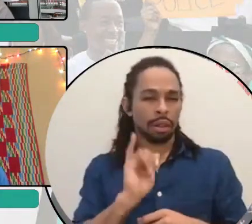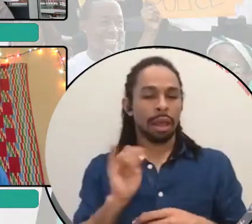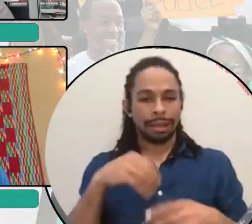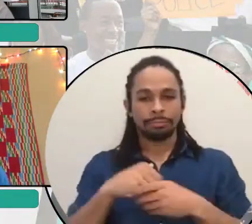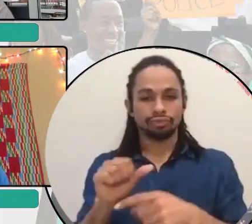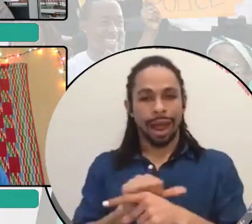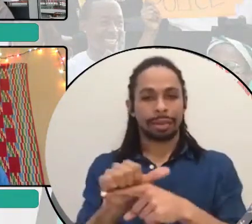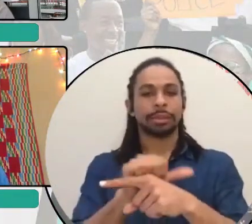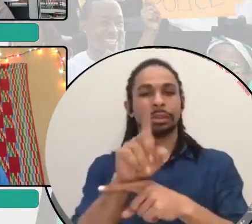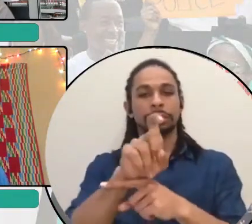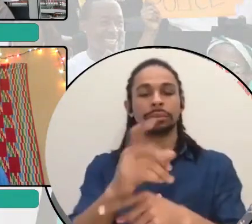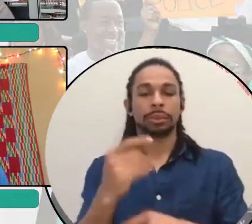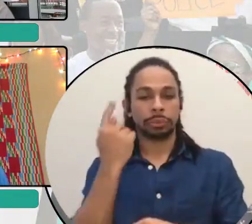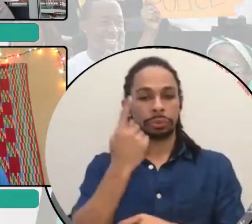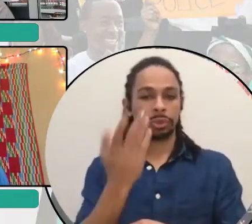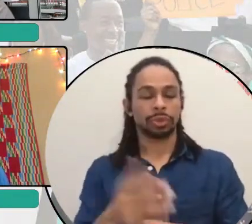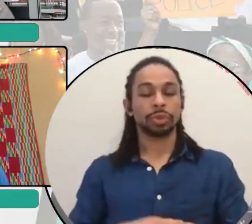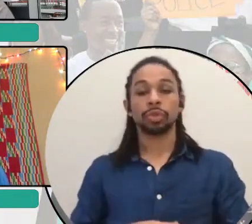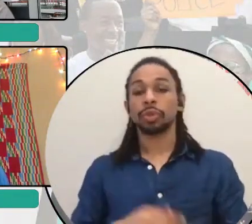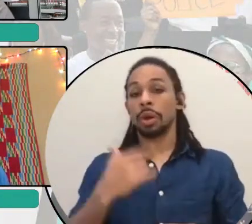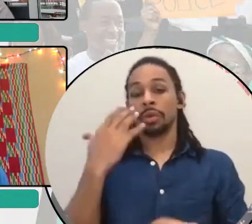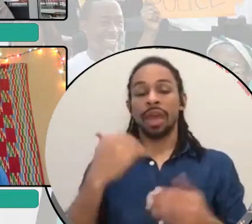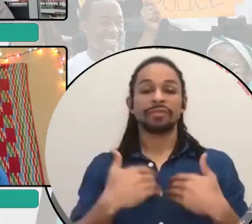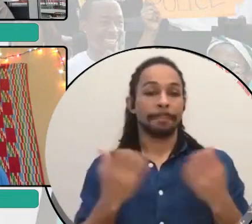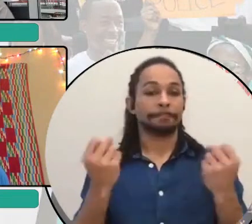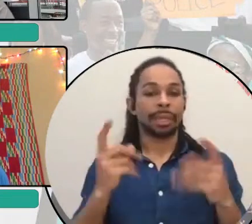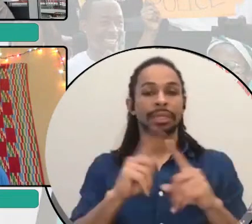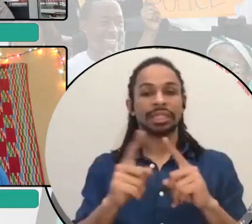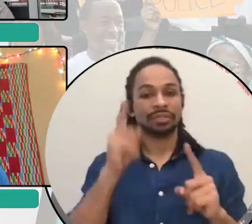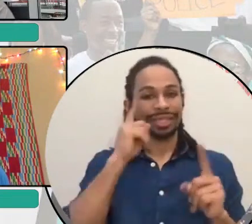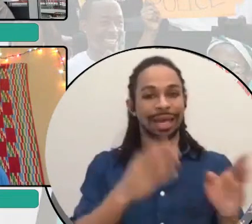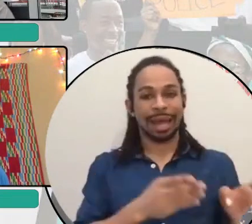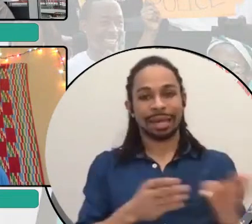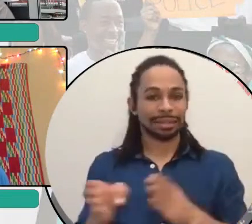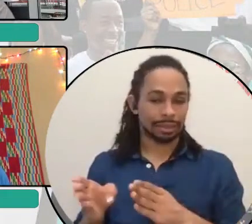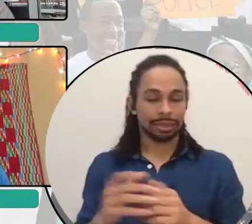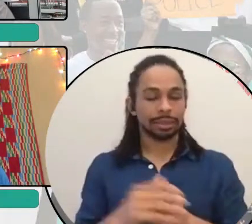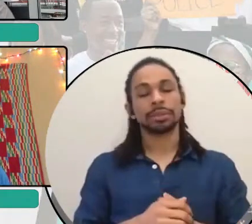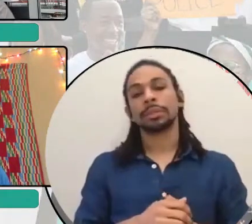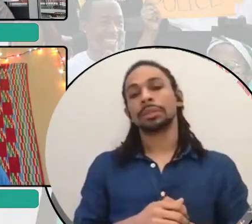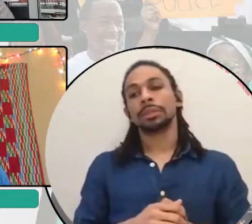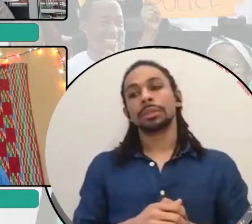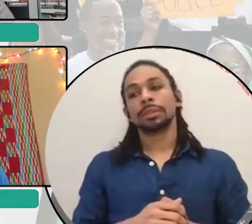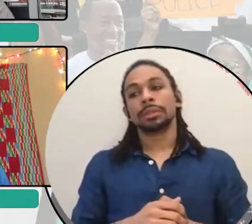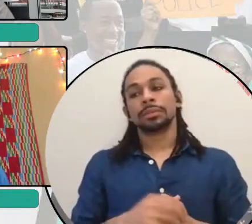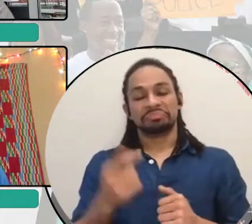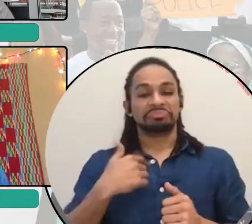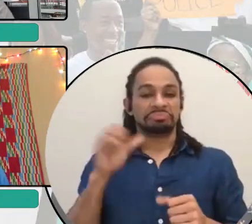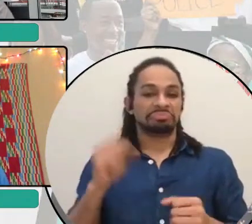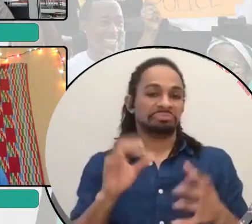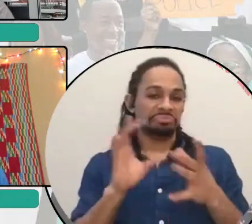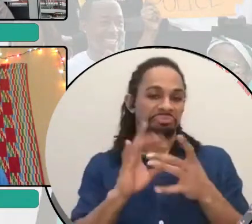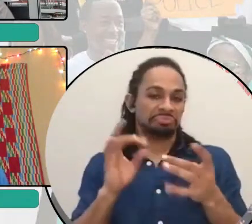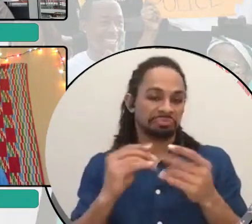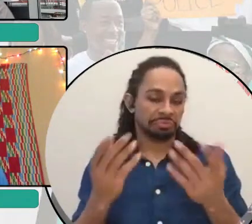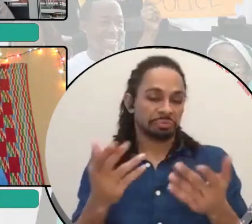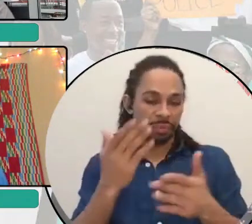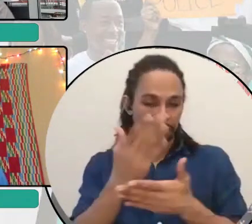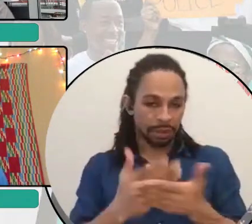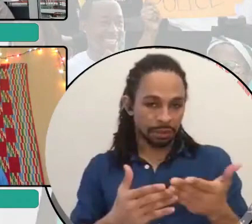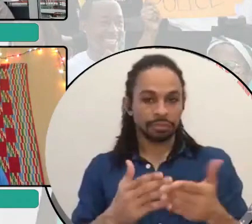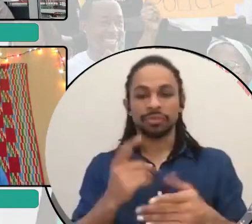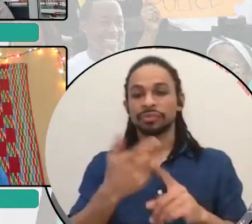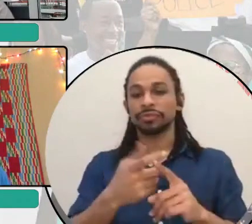I know there are multiplicity of tactics. Um, um, I could just name a couple, one from our local, um,